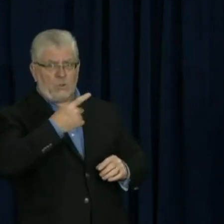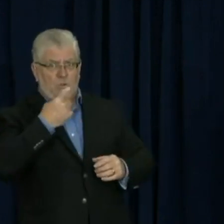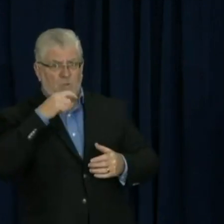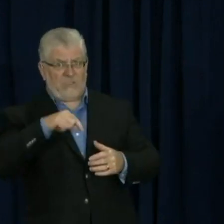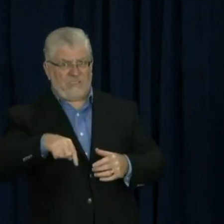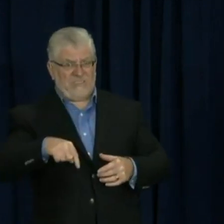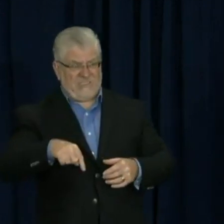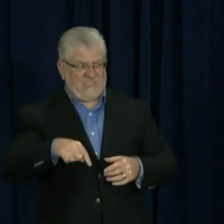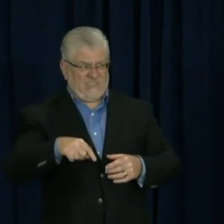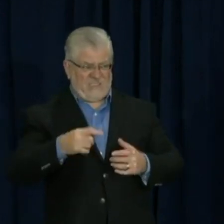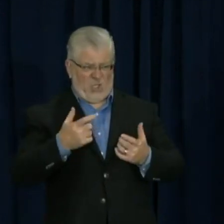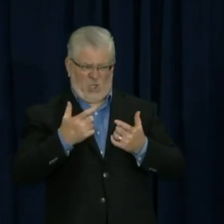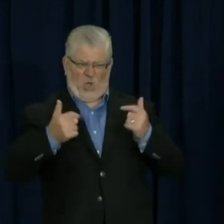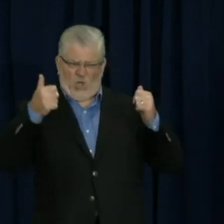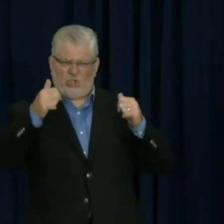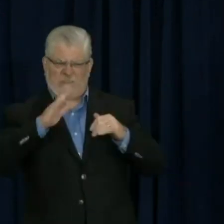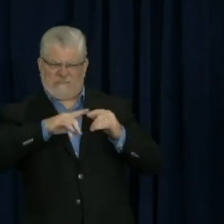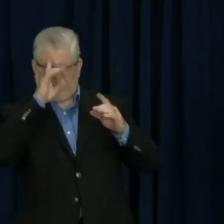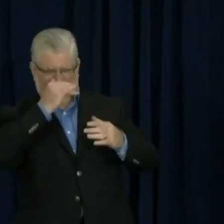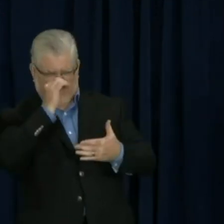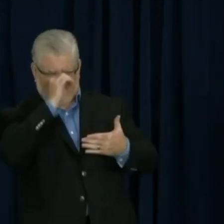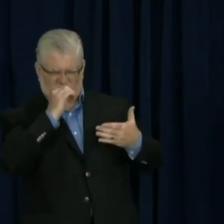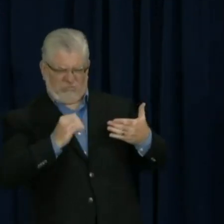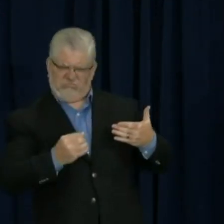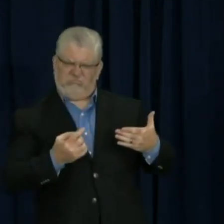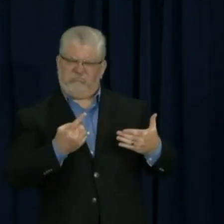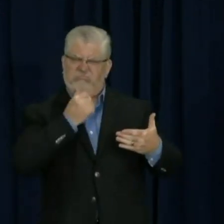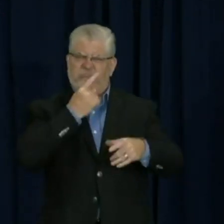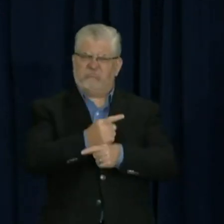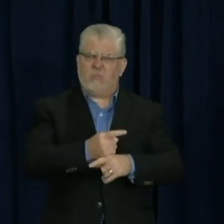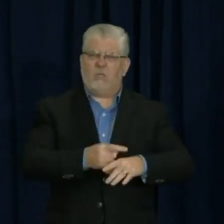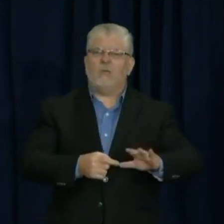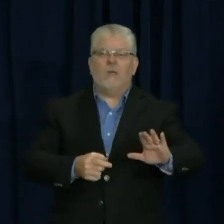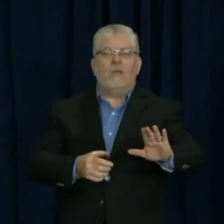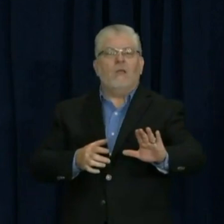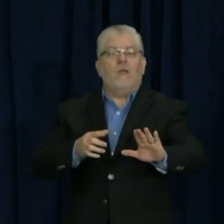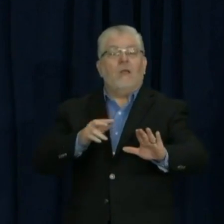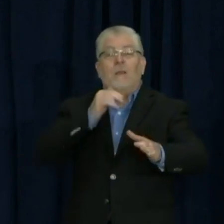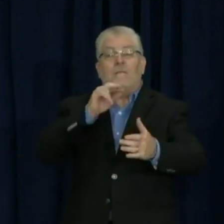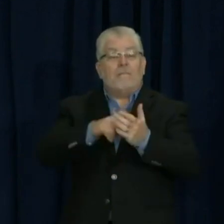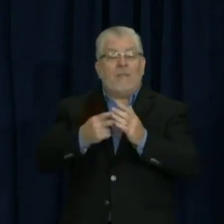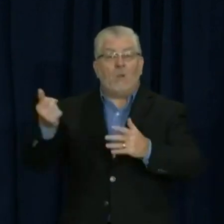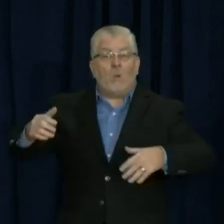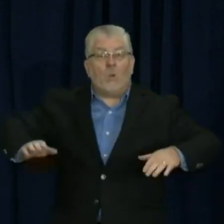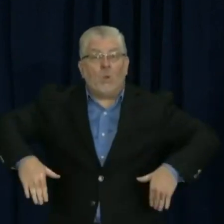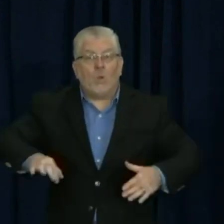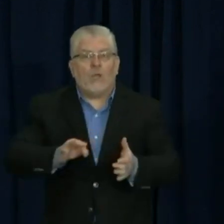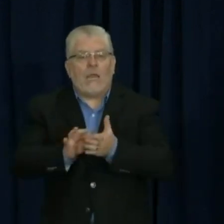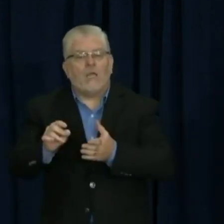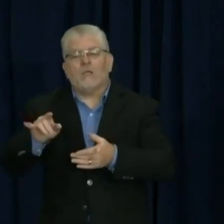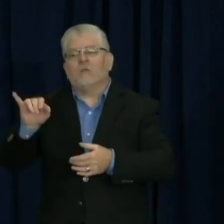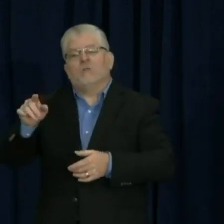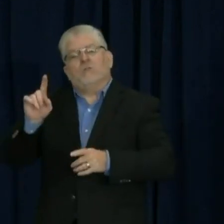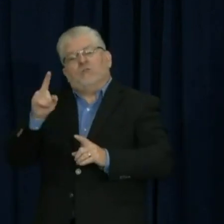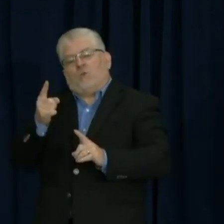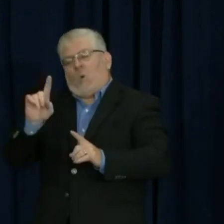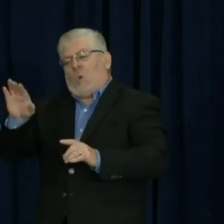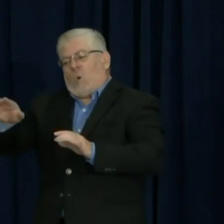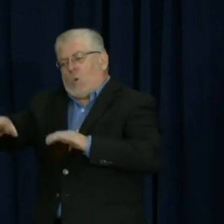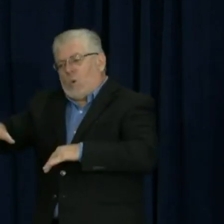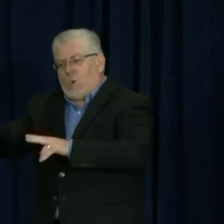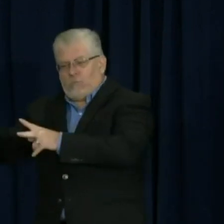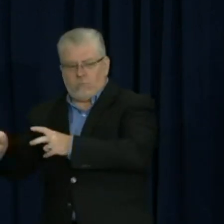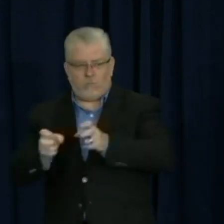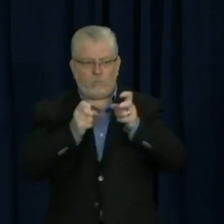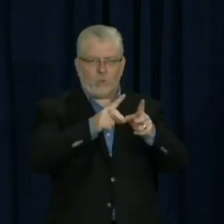doesn't mean that they haven't counted. It may just mean that it's just not uploaded to the Department of State website yet. So I do urge you to check the county websites and see if that's